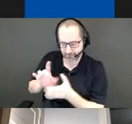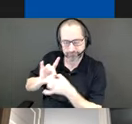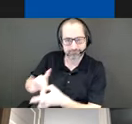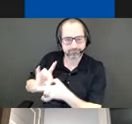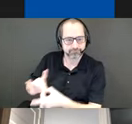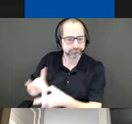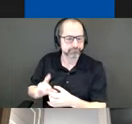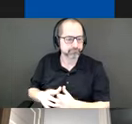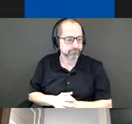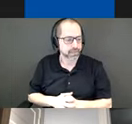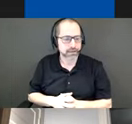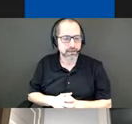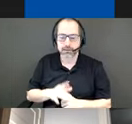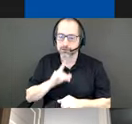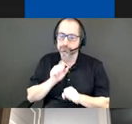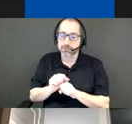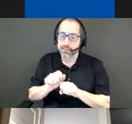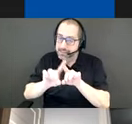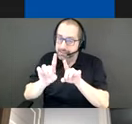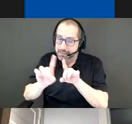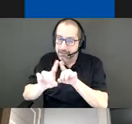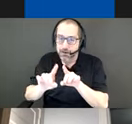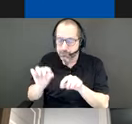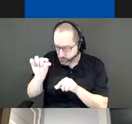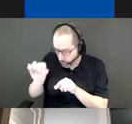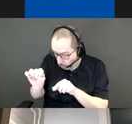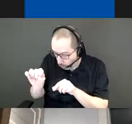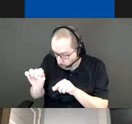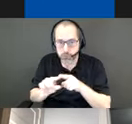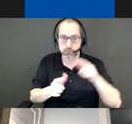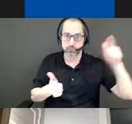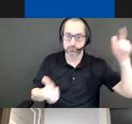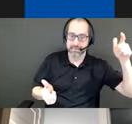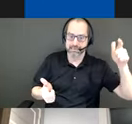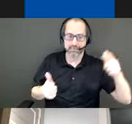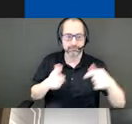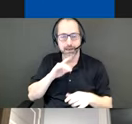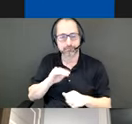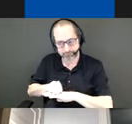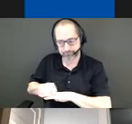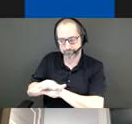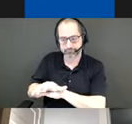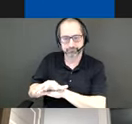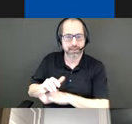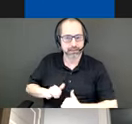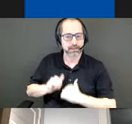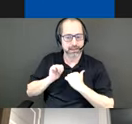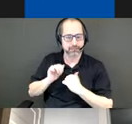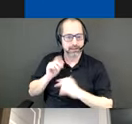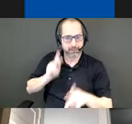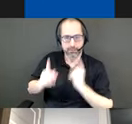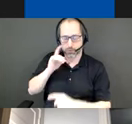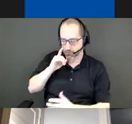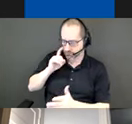it's really about bringing alive the different scales of movement and the different speeds that are happening and making them perceptible to people as they cross